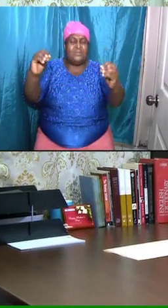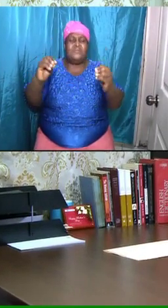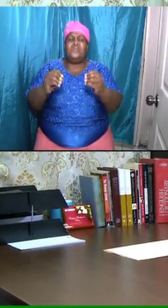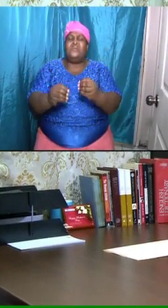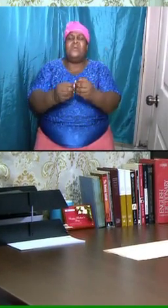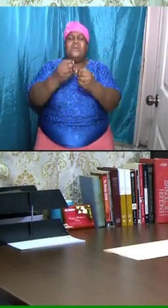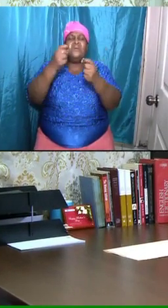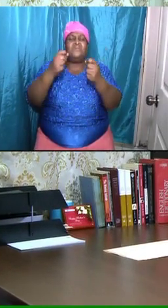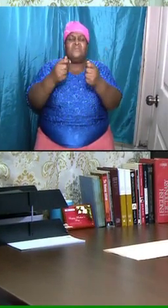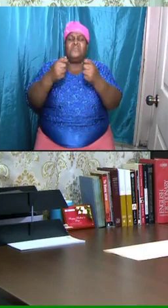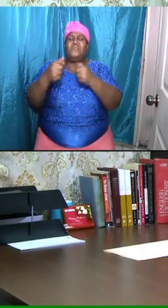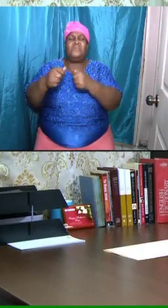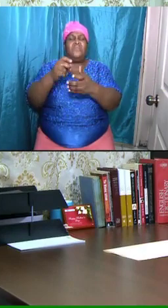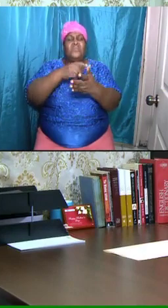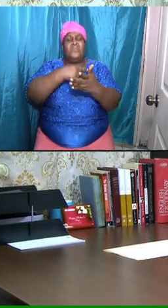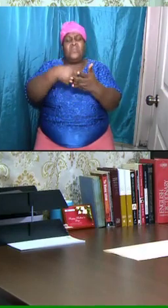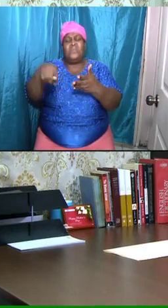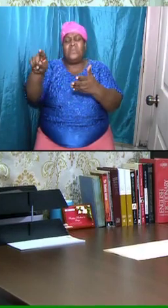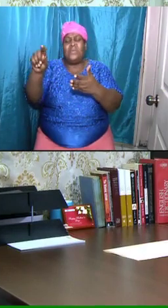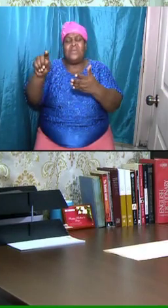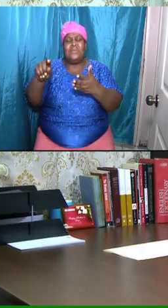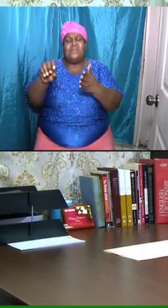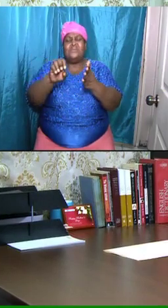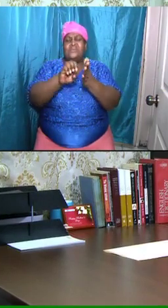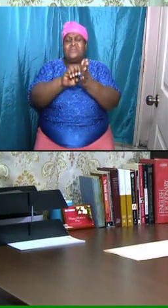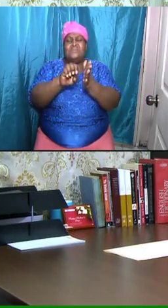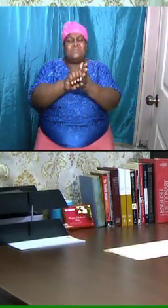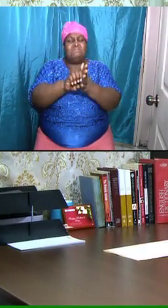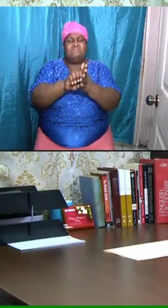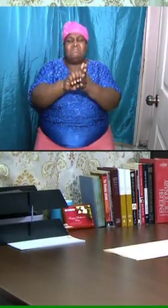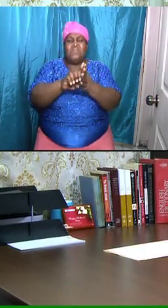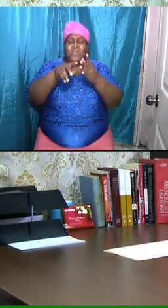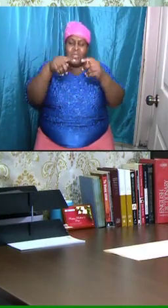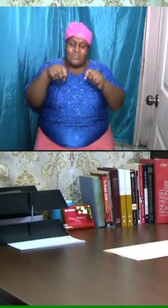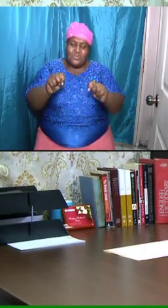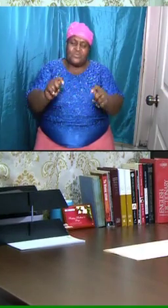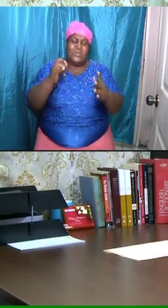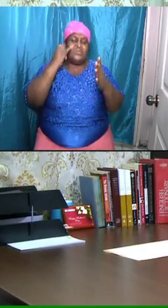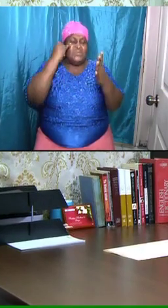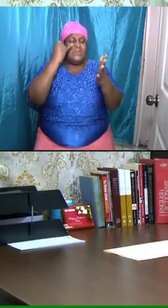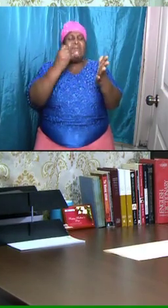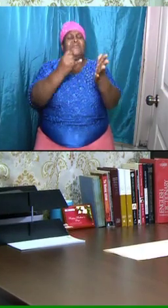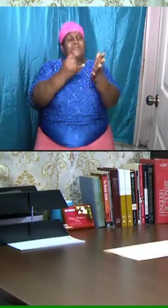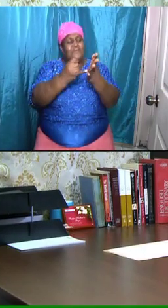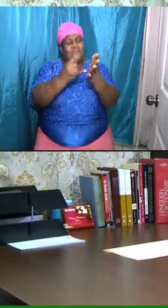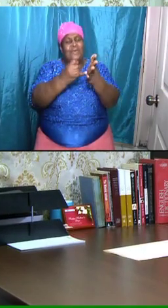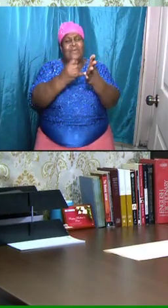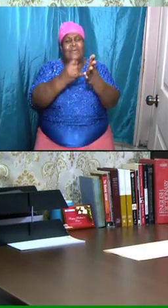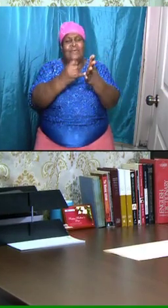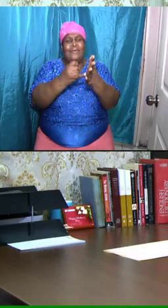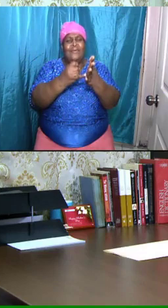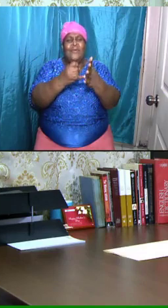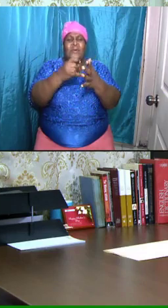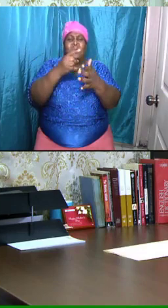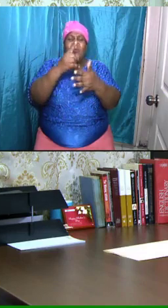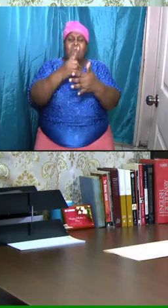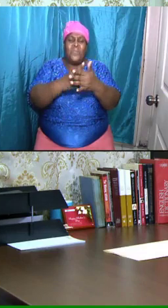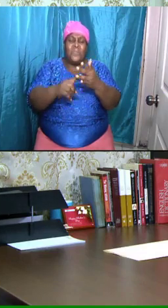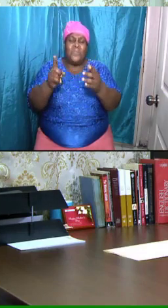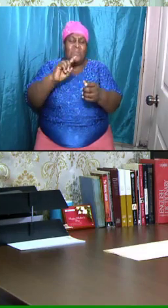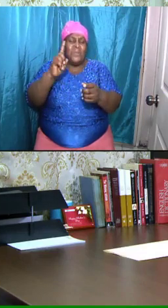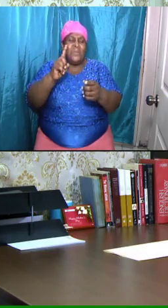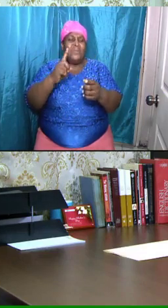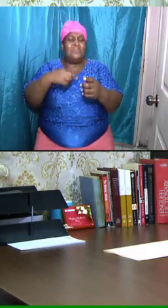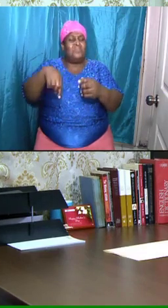examining and trying to identify exactly where we are